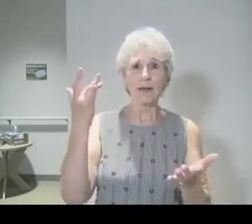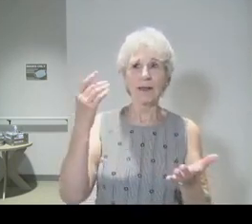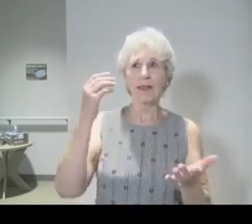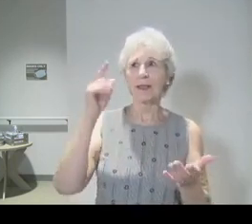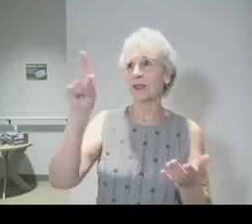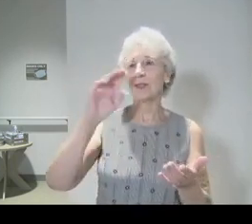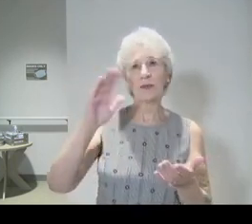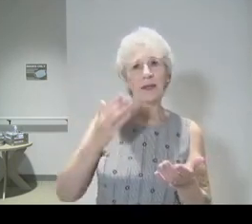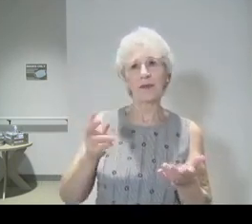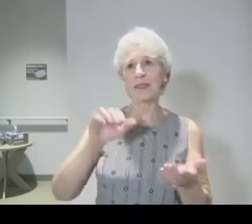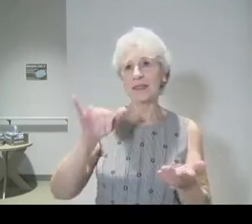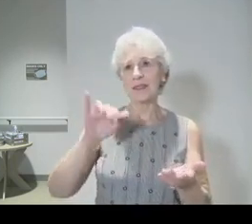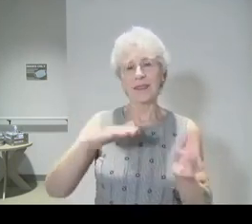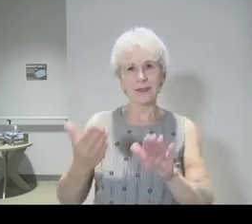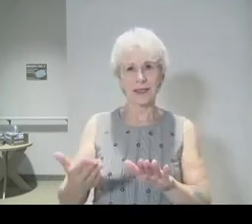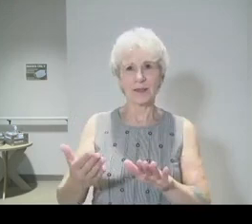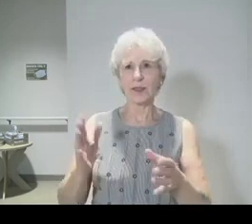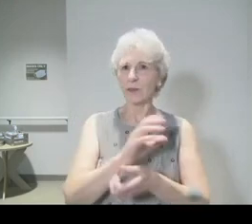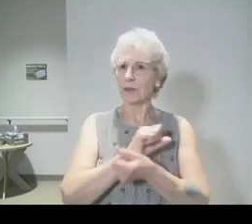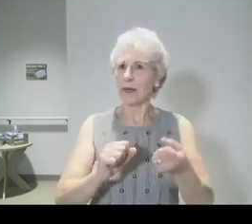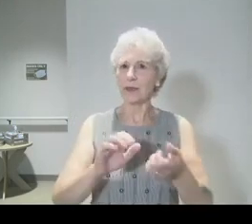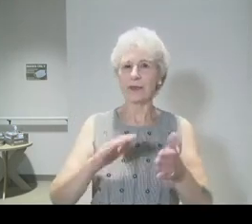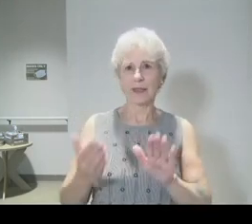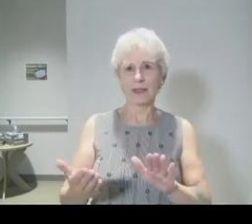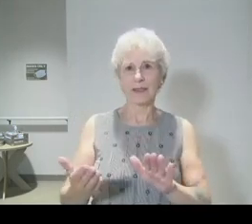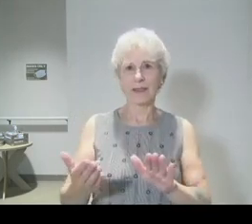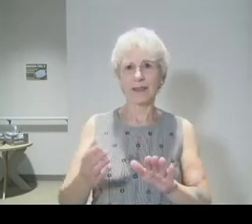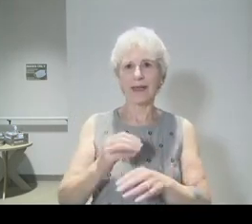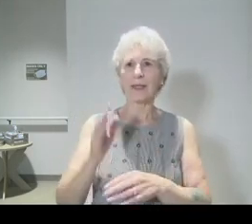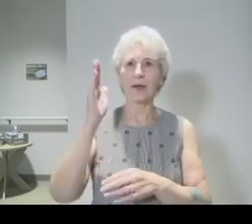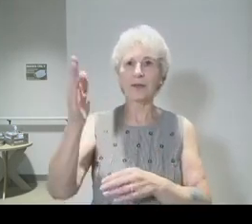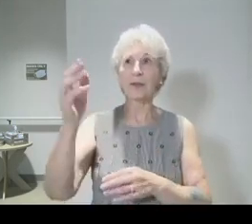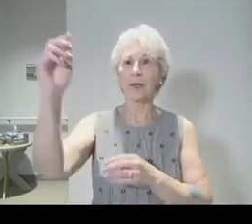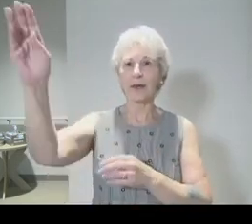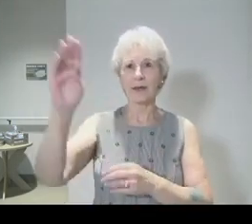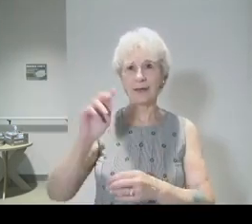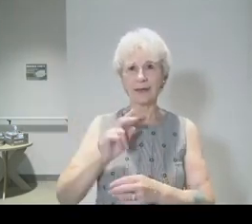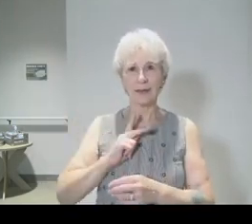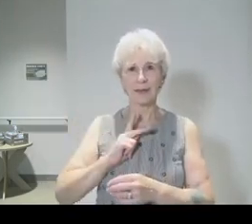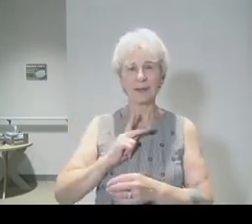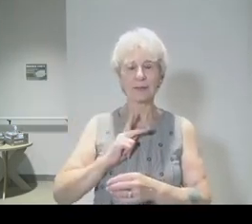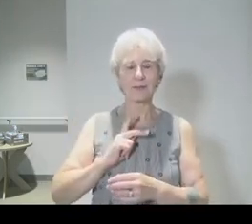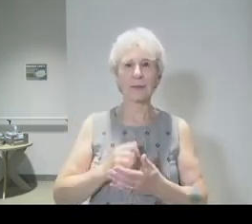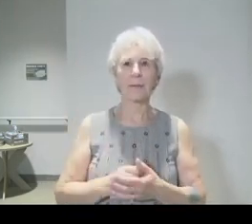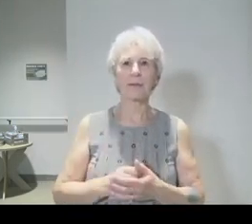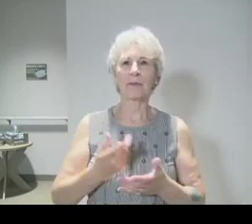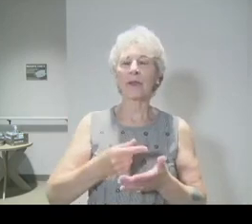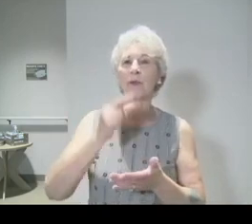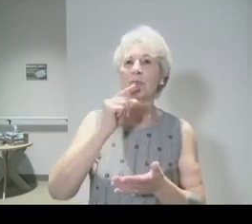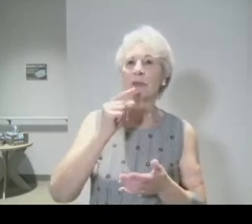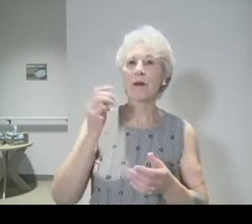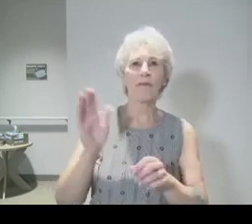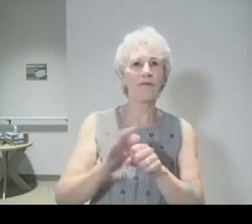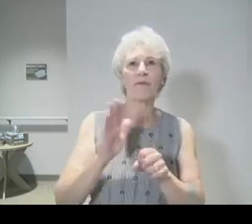stay dead. You conquered death and you are coming again to receive us unto yourself. And so we drink with this full